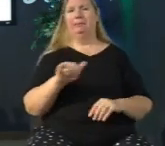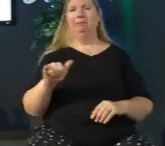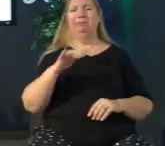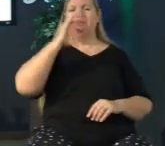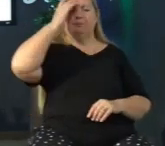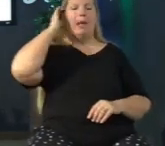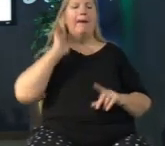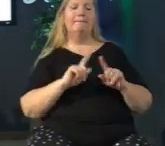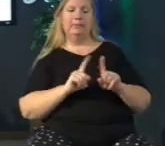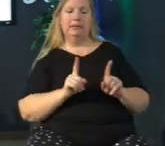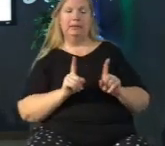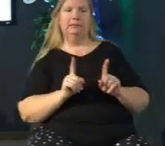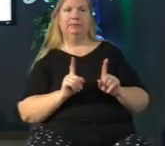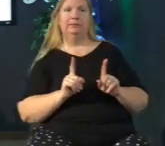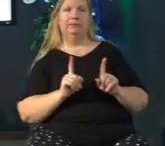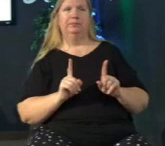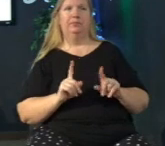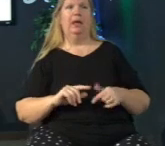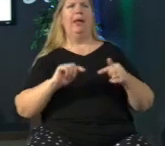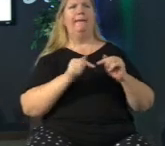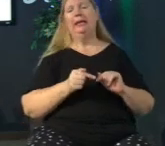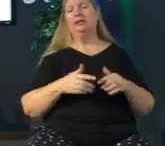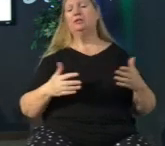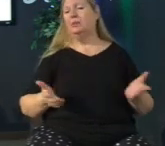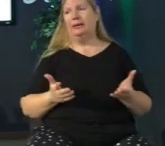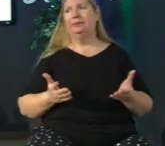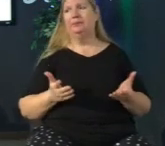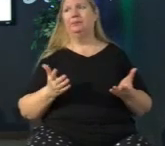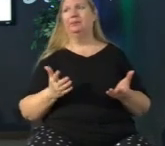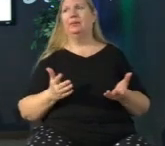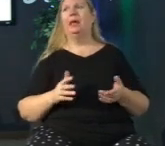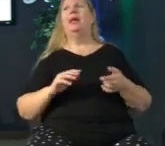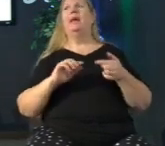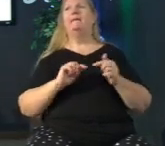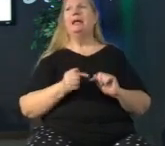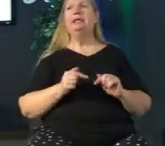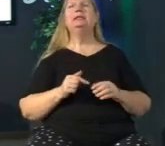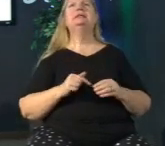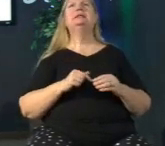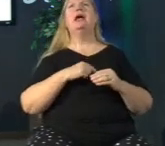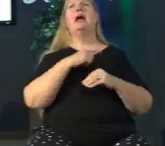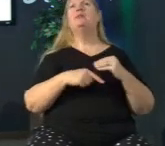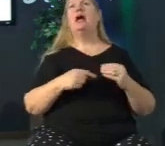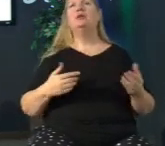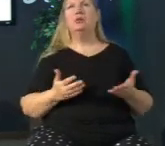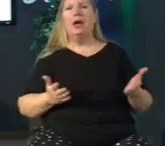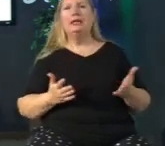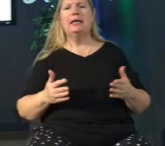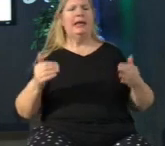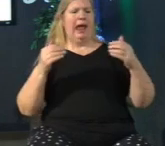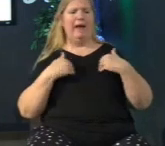but what is pain what is pain all about why do we even have to have it